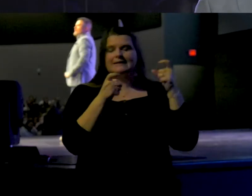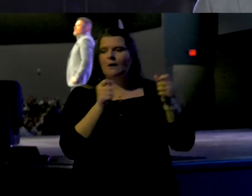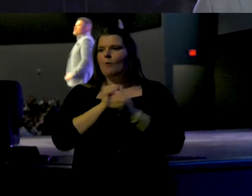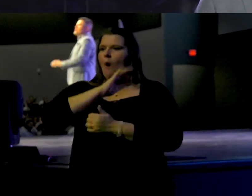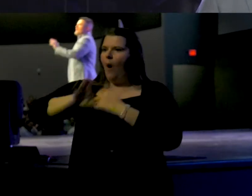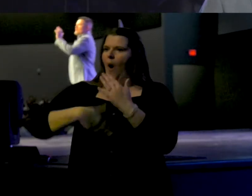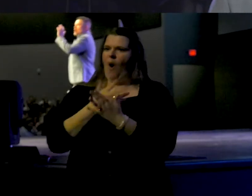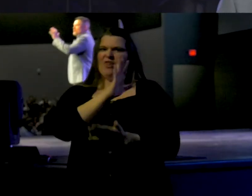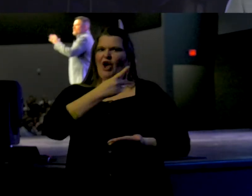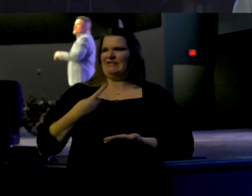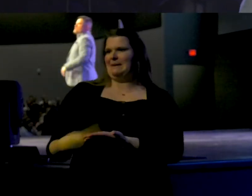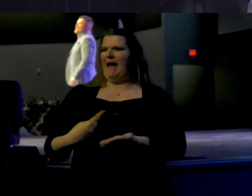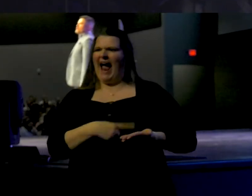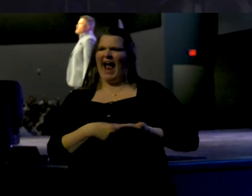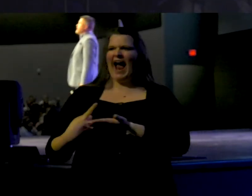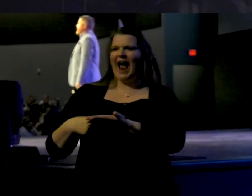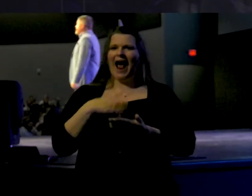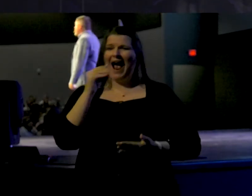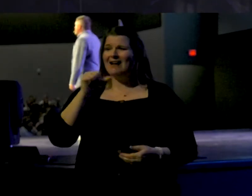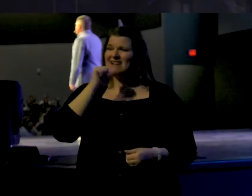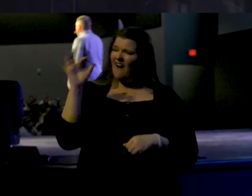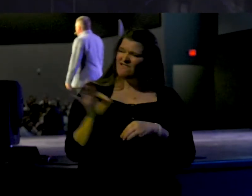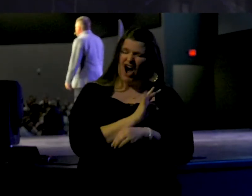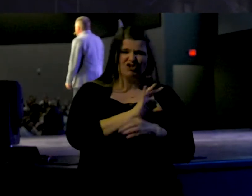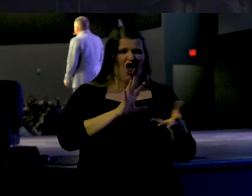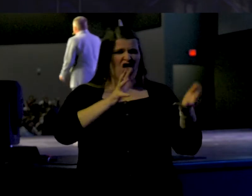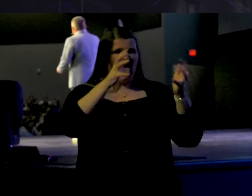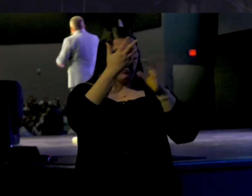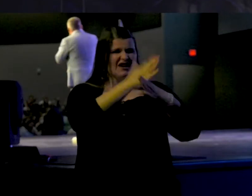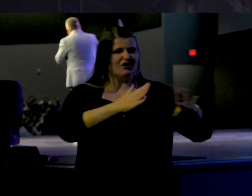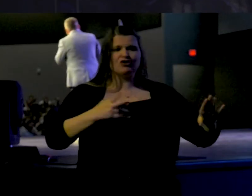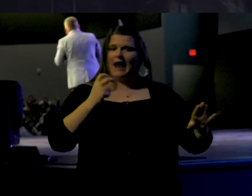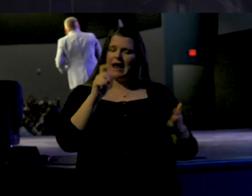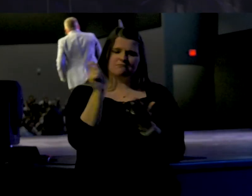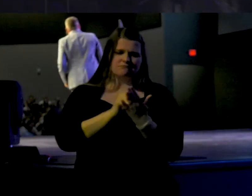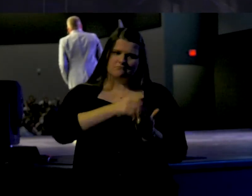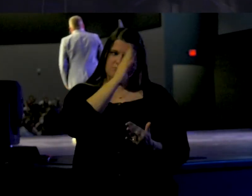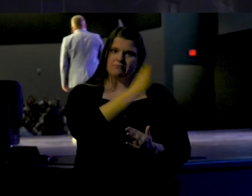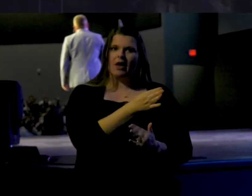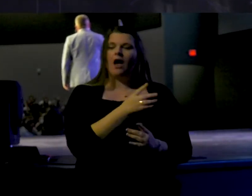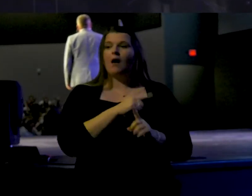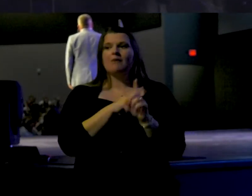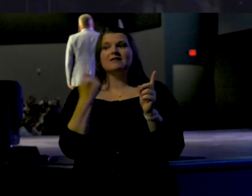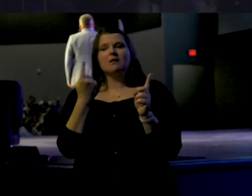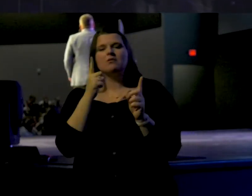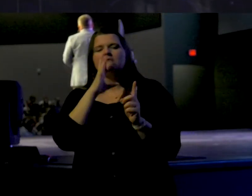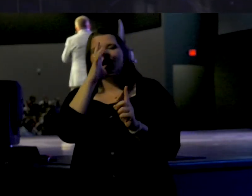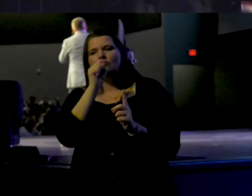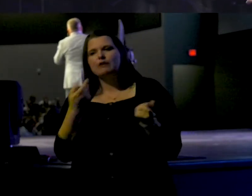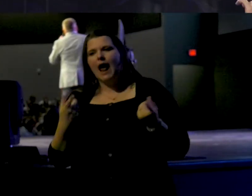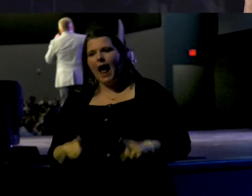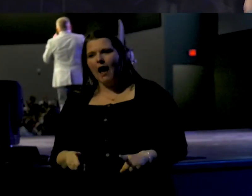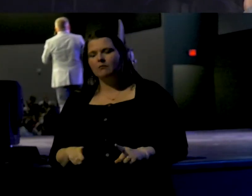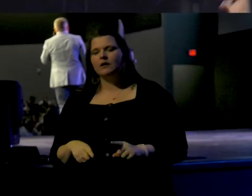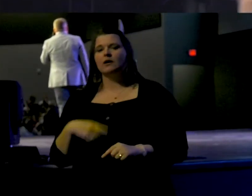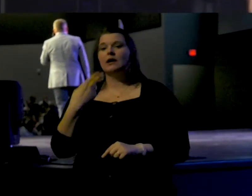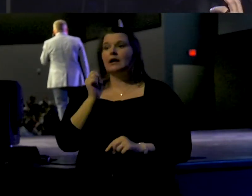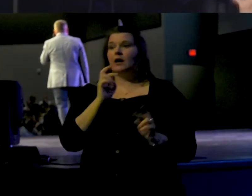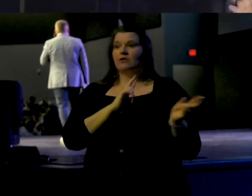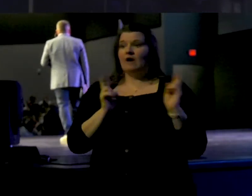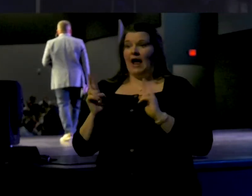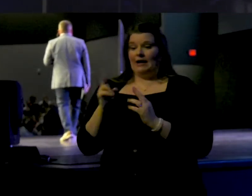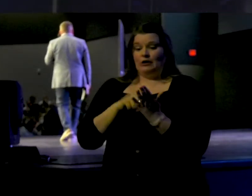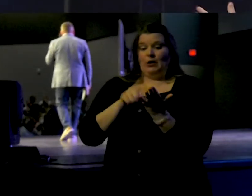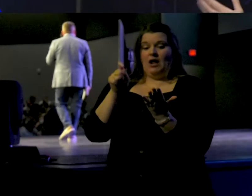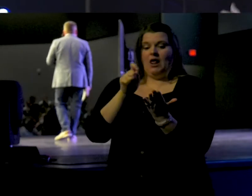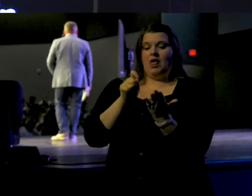all of the debates and all of the dysfunction and all of the division. But then something fascinating happens about the time he prepares to